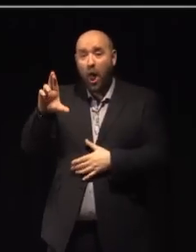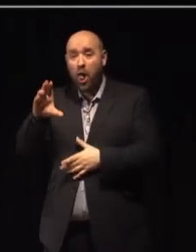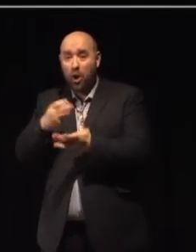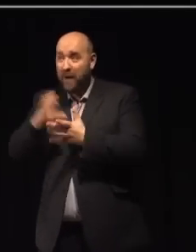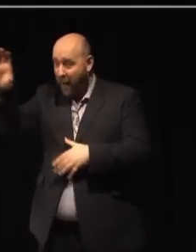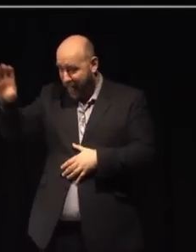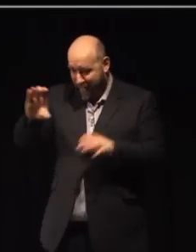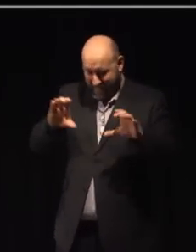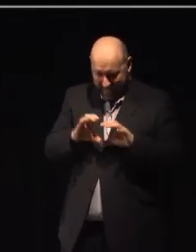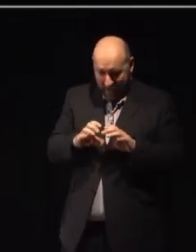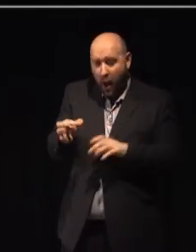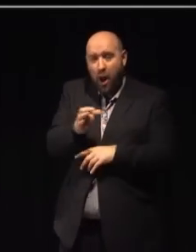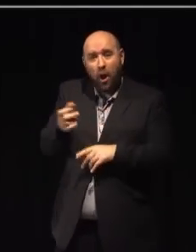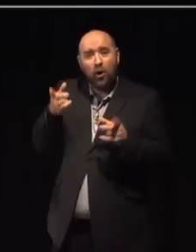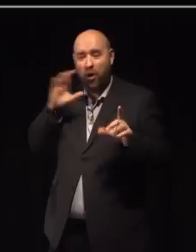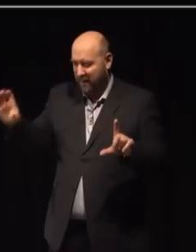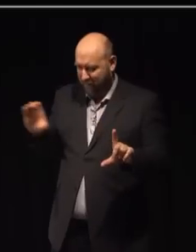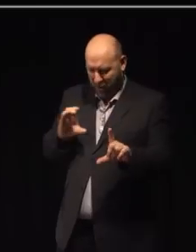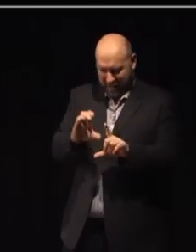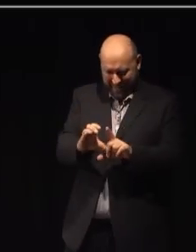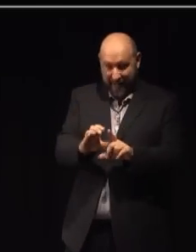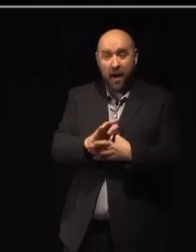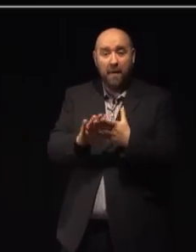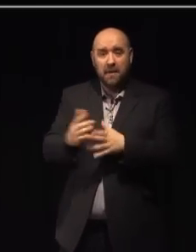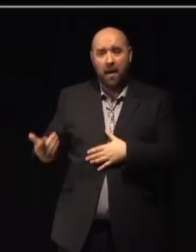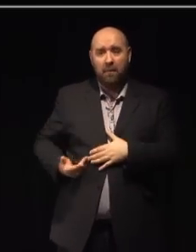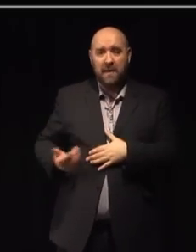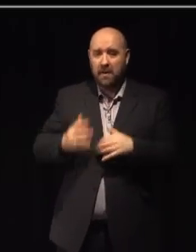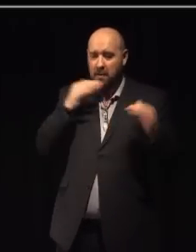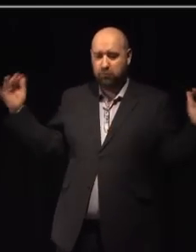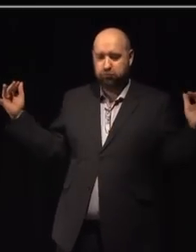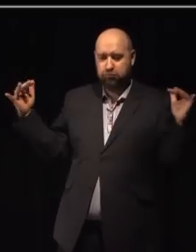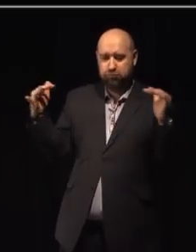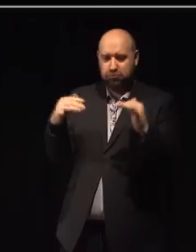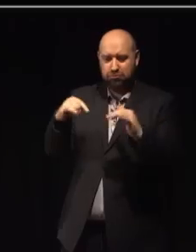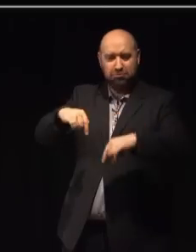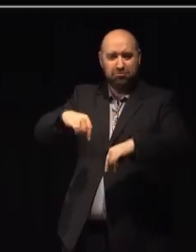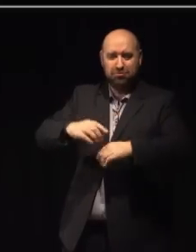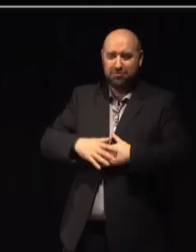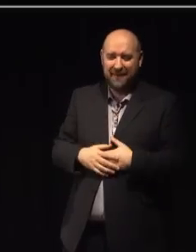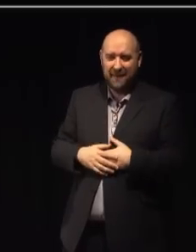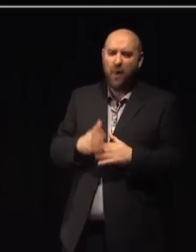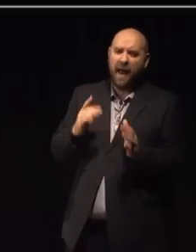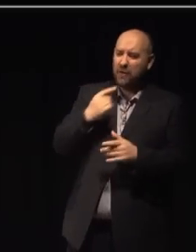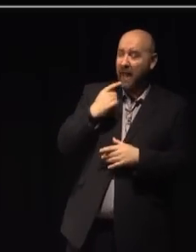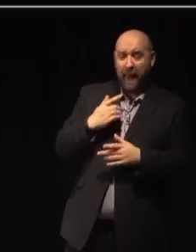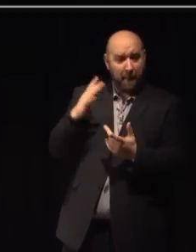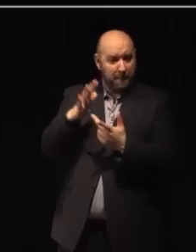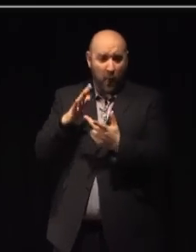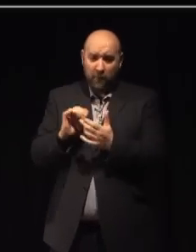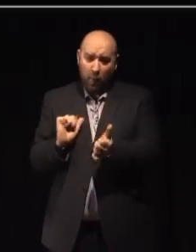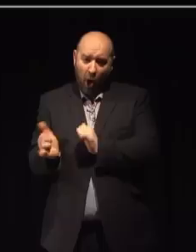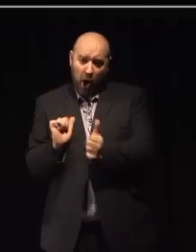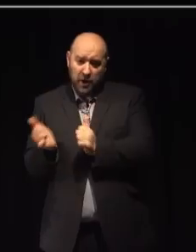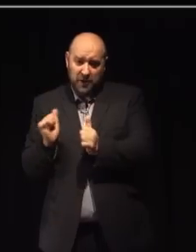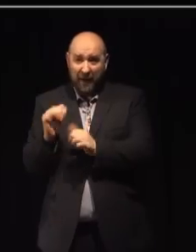authority funding. That's brought in the business. We need to stress the importance of this partnership in the